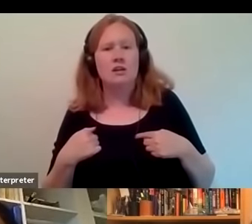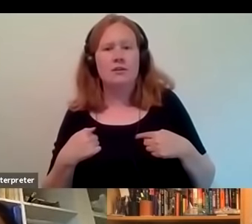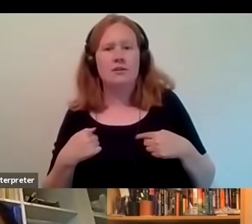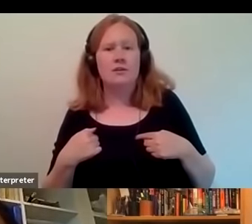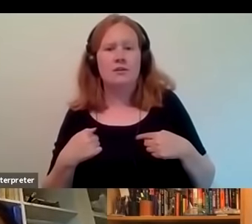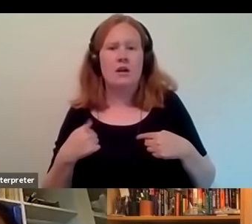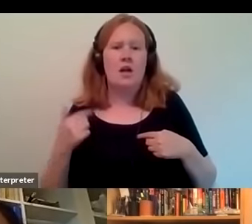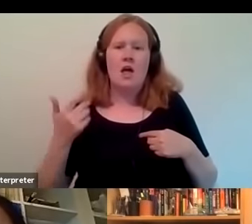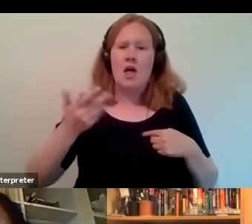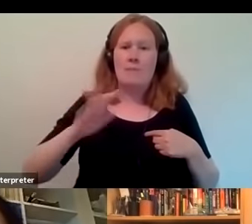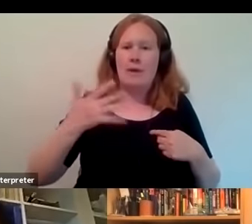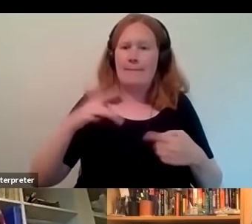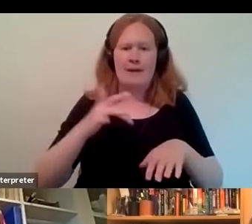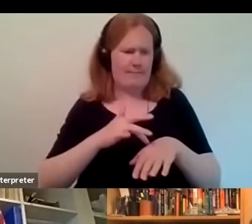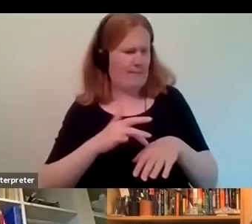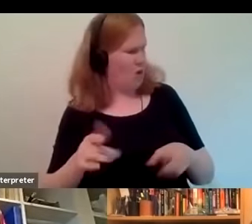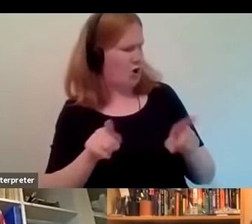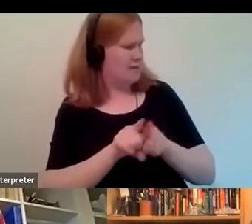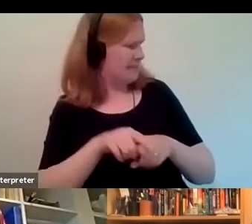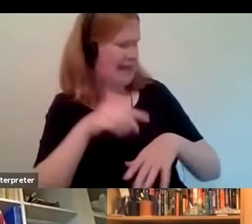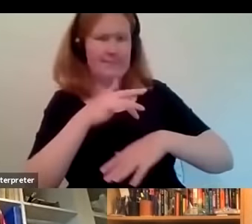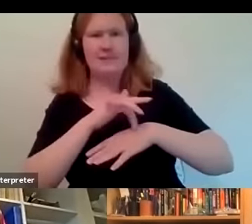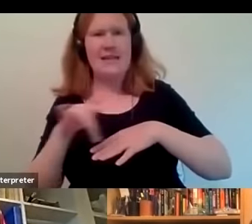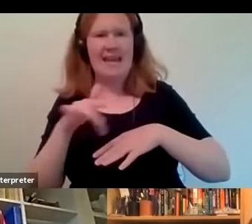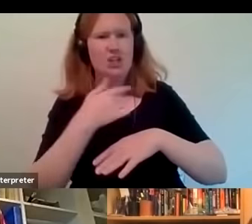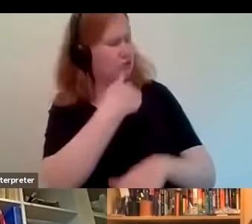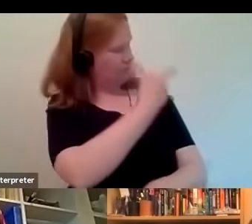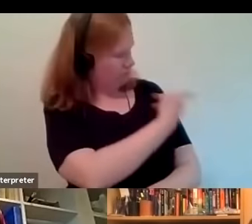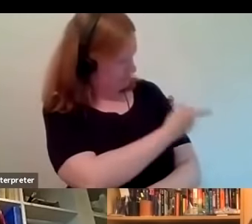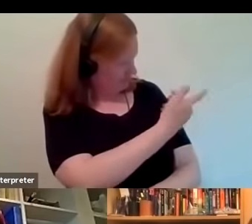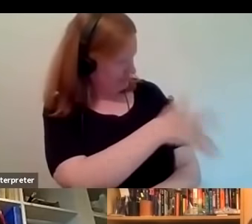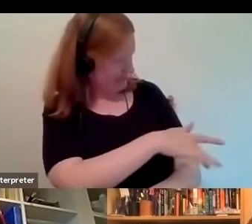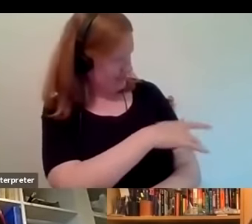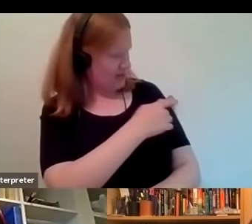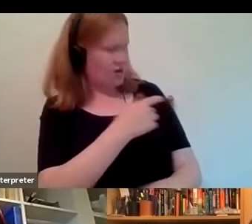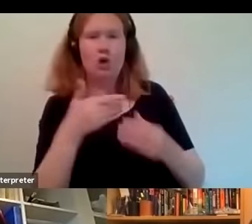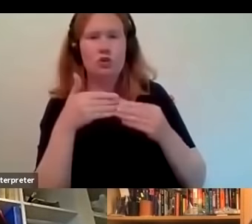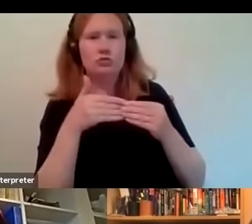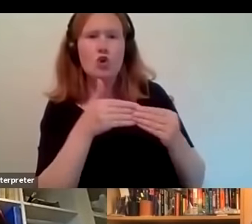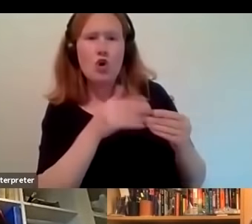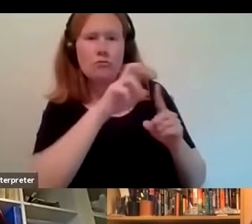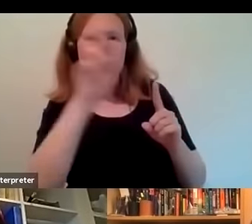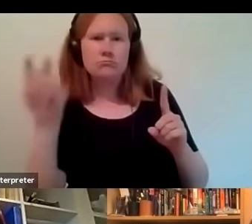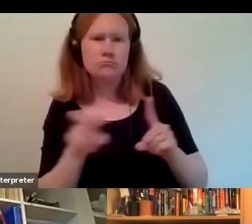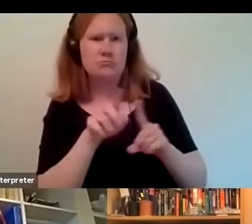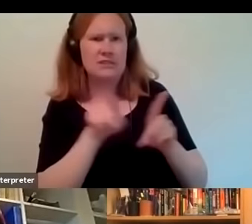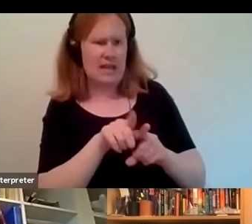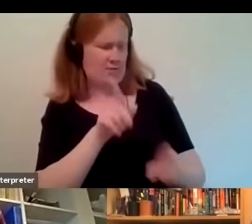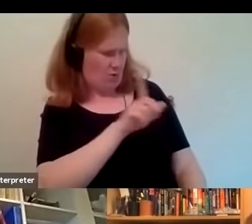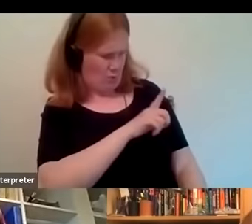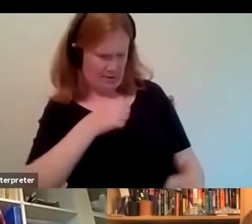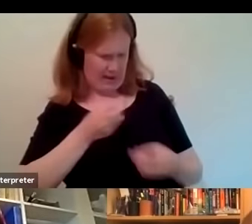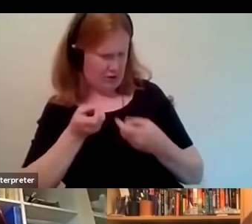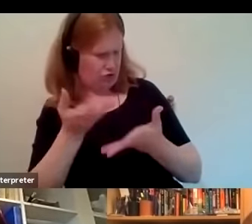might have performed on the same stage or toured uh alongside them you're wondering why is it that your particular contribution